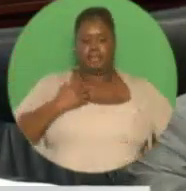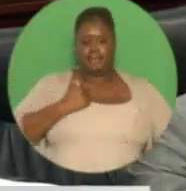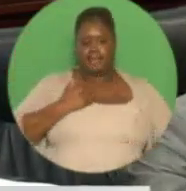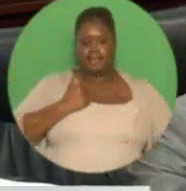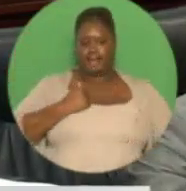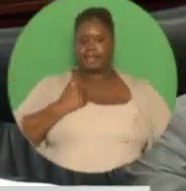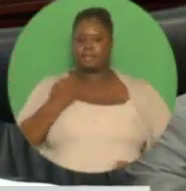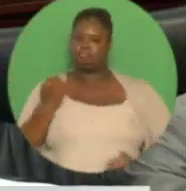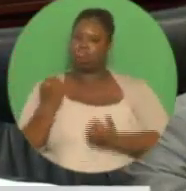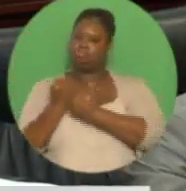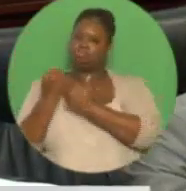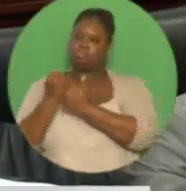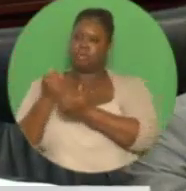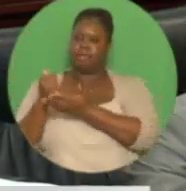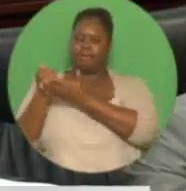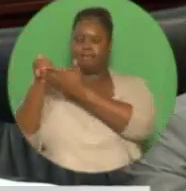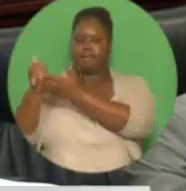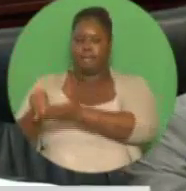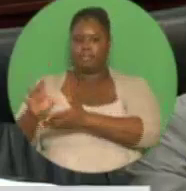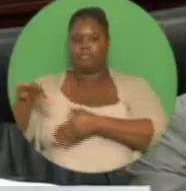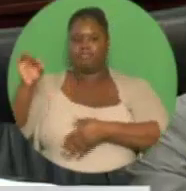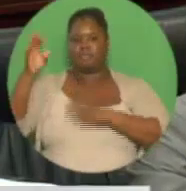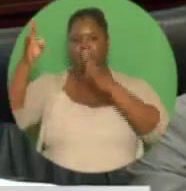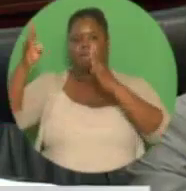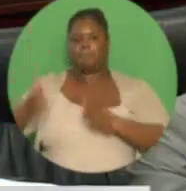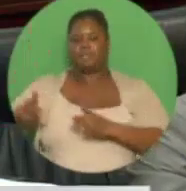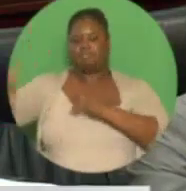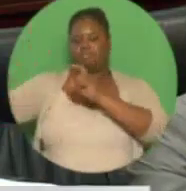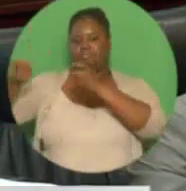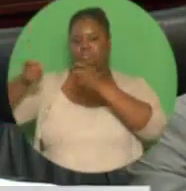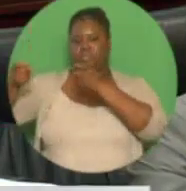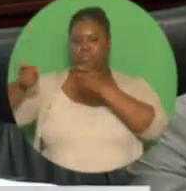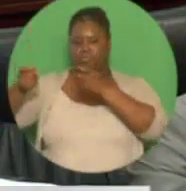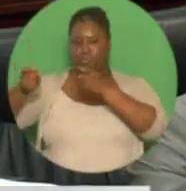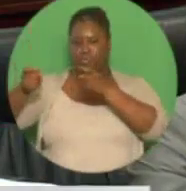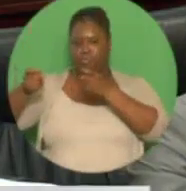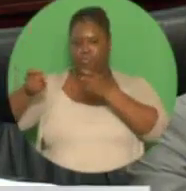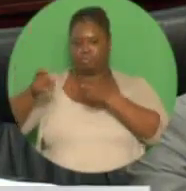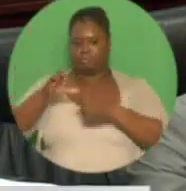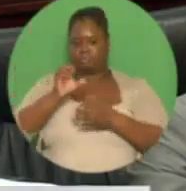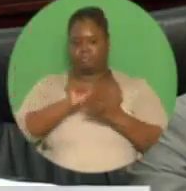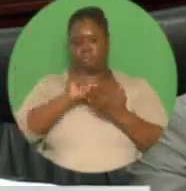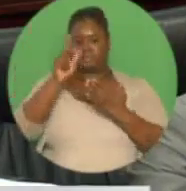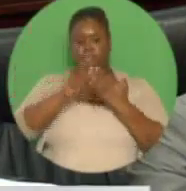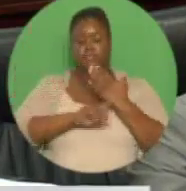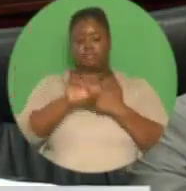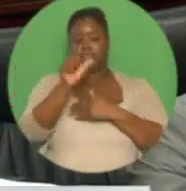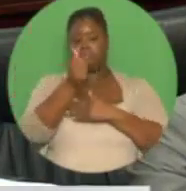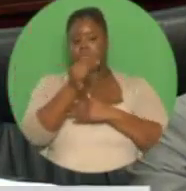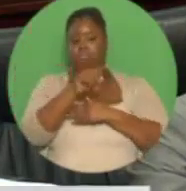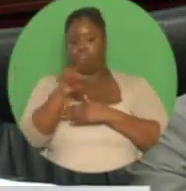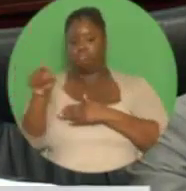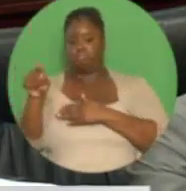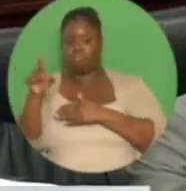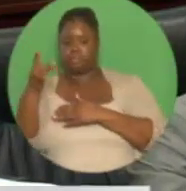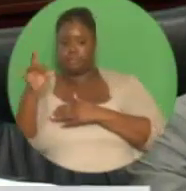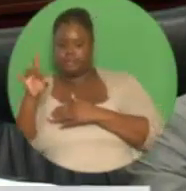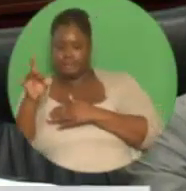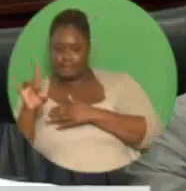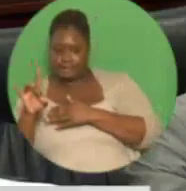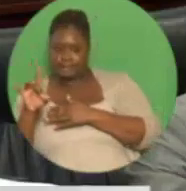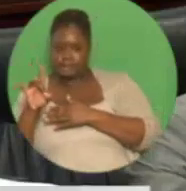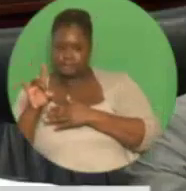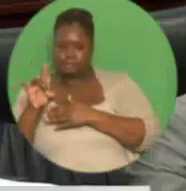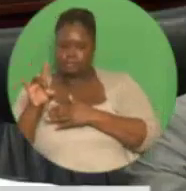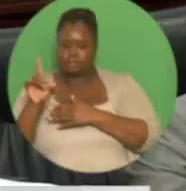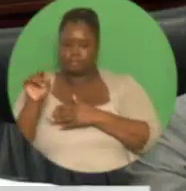to secure an operator. And during the period September 10-14, 2018, three investors conducted site visits